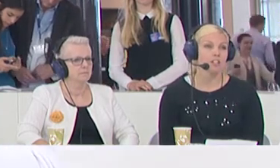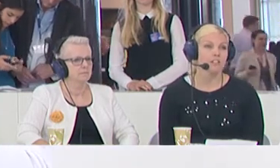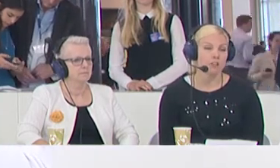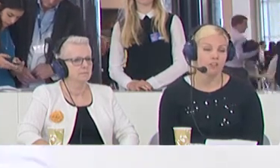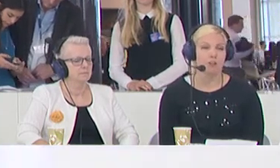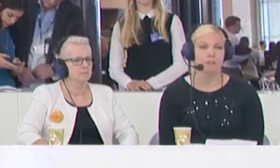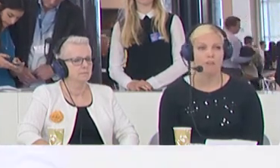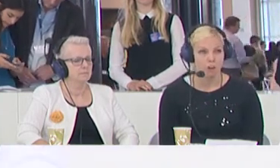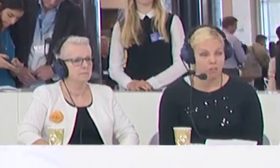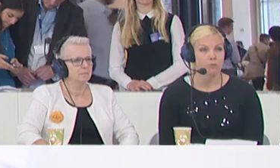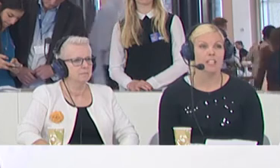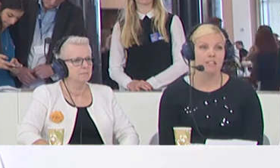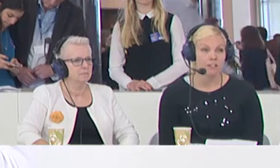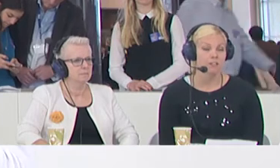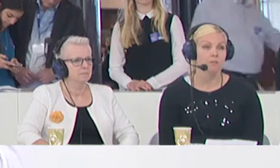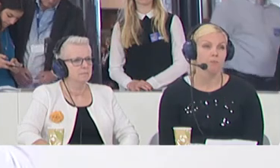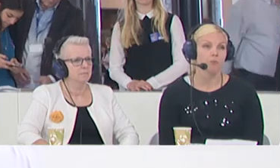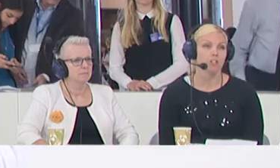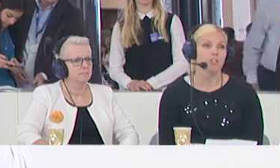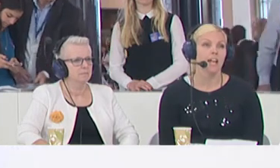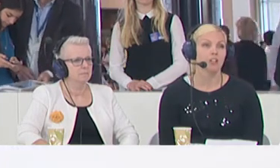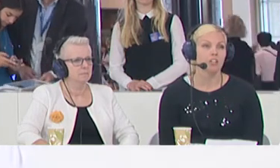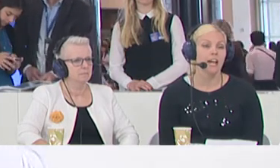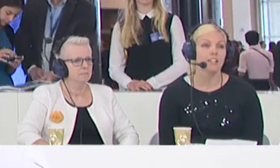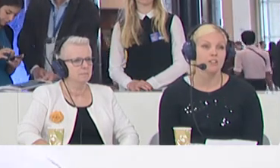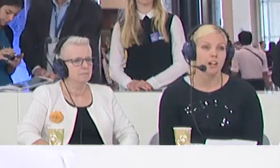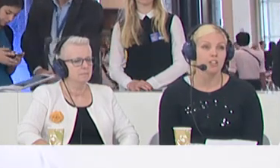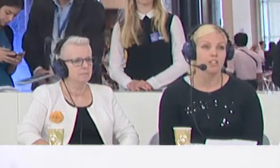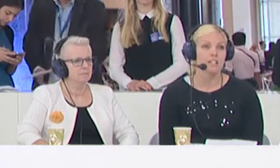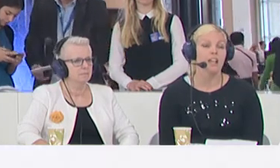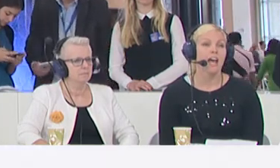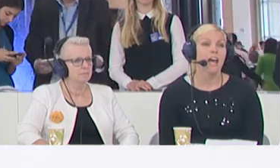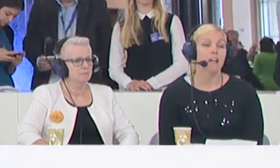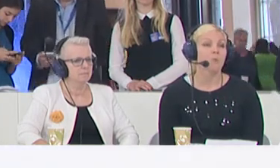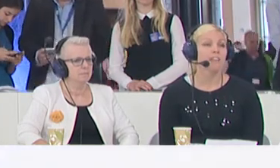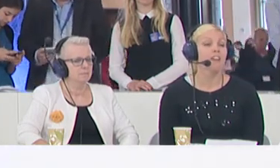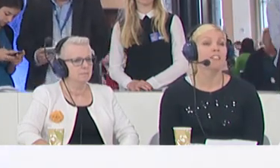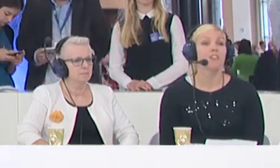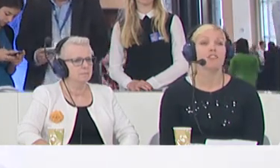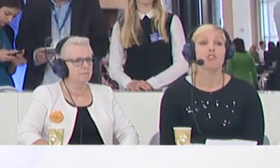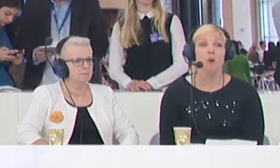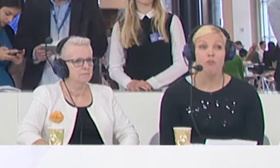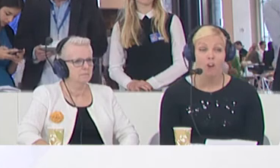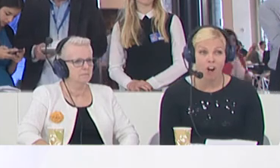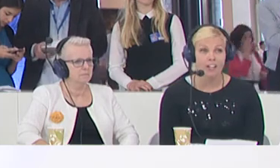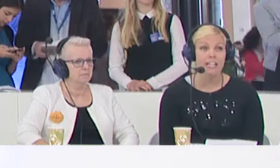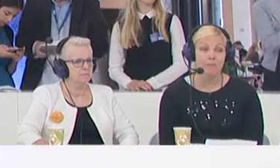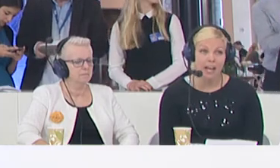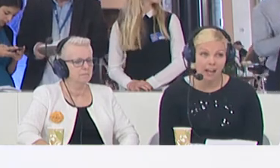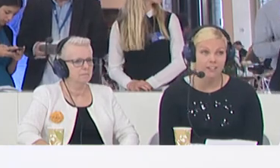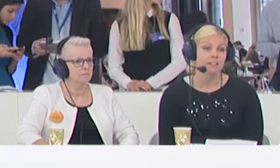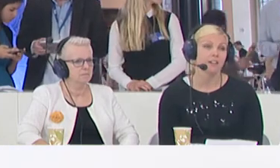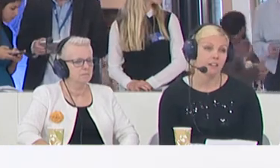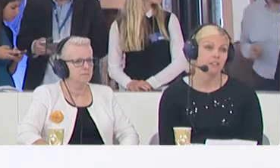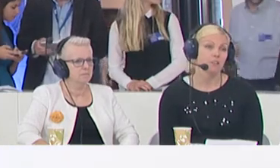not just of South Europe, but of also the eastern borders and look at different countries and what they have done so far in the